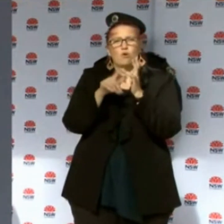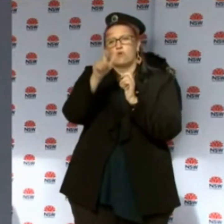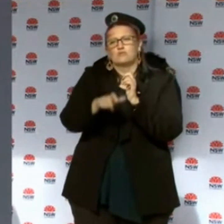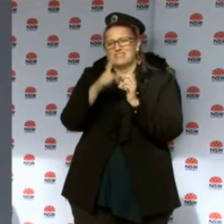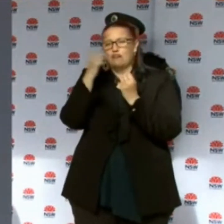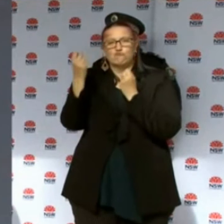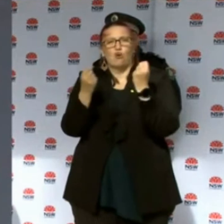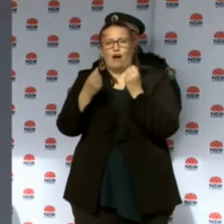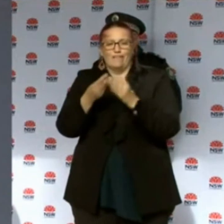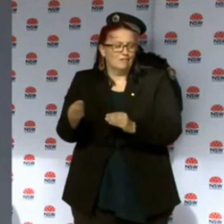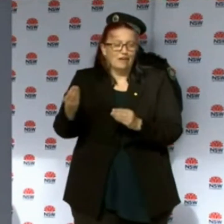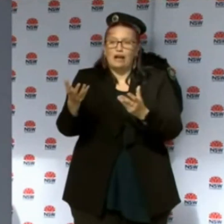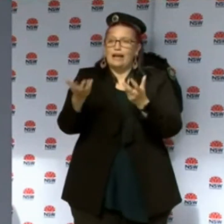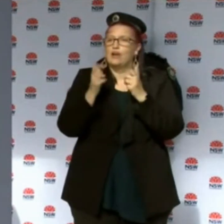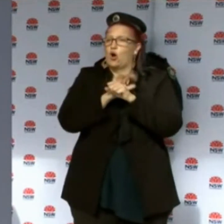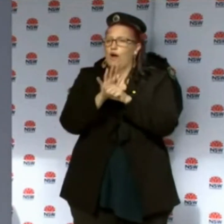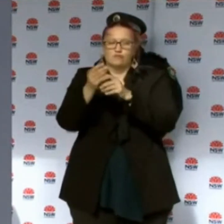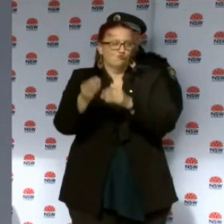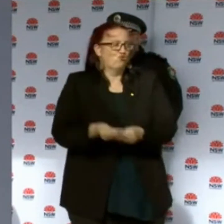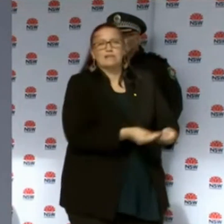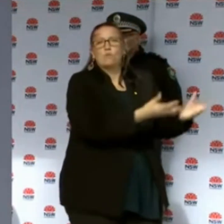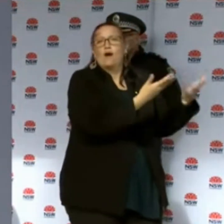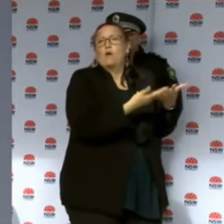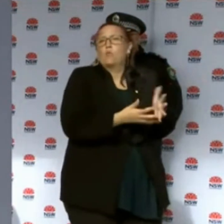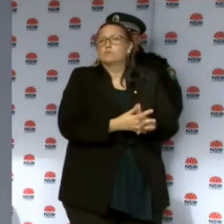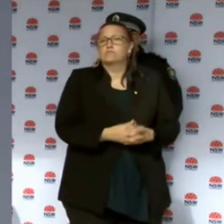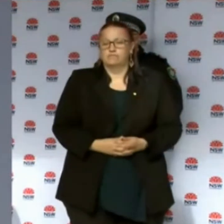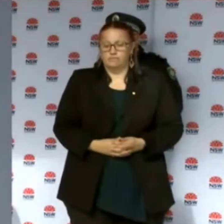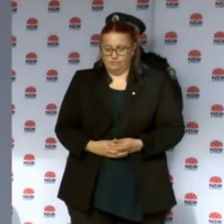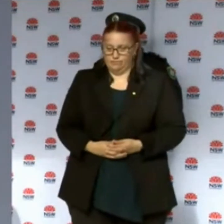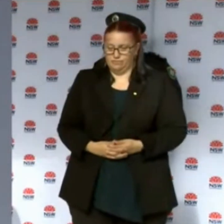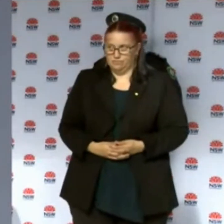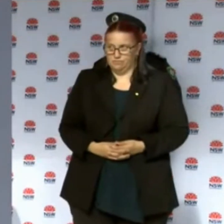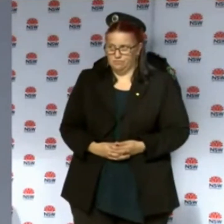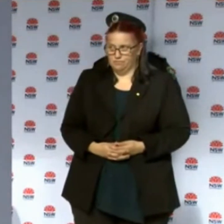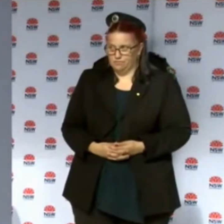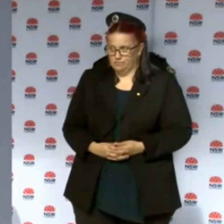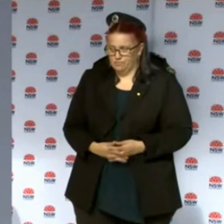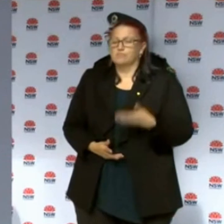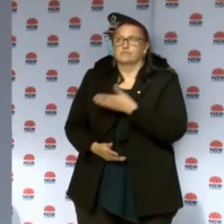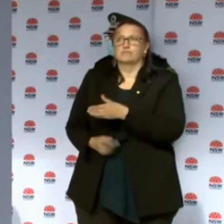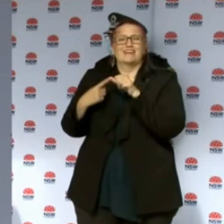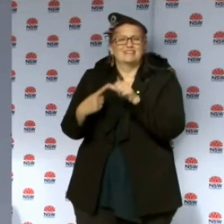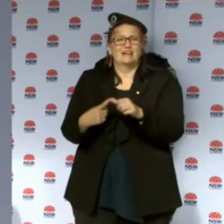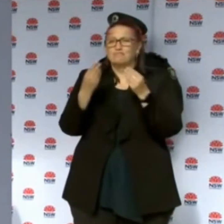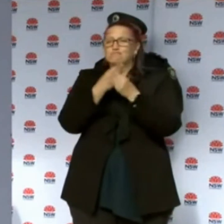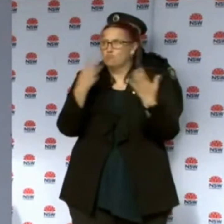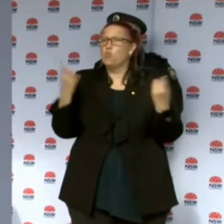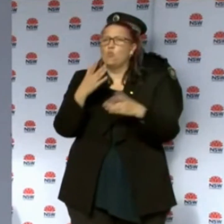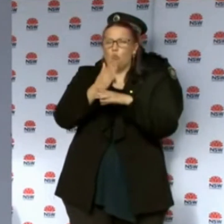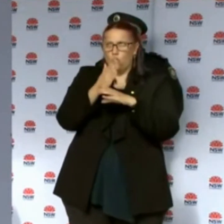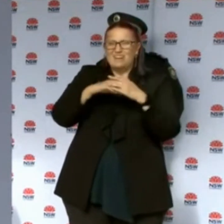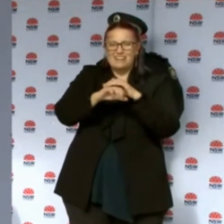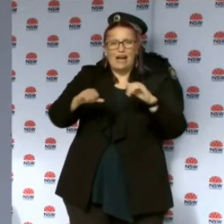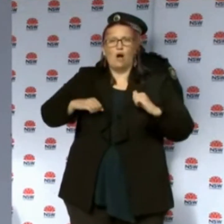to transfer? Well clearly, clearly every person involved in the system is well aware. In fact, through all the fact sheets and information